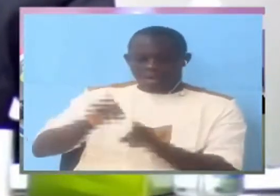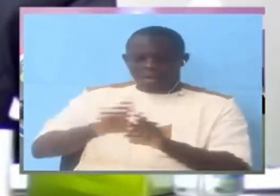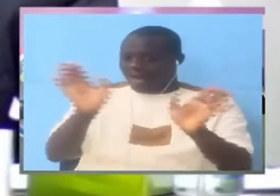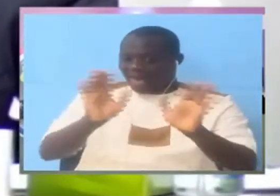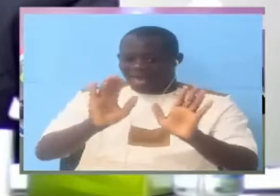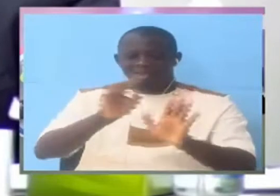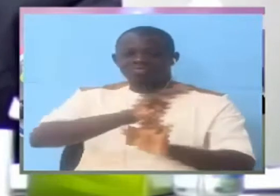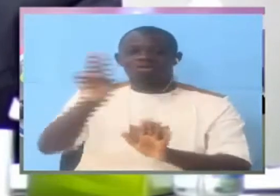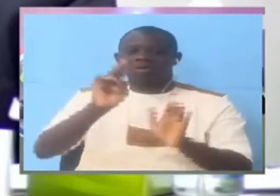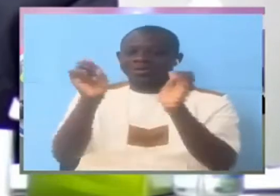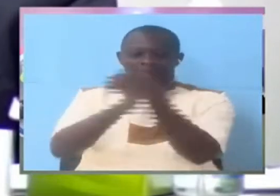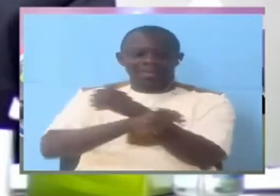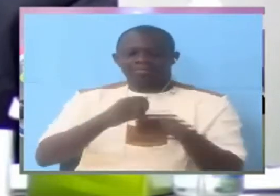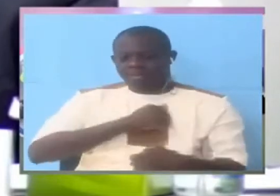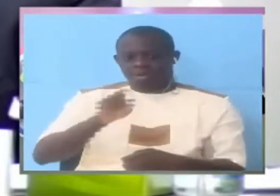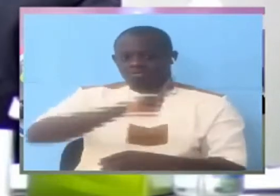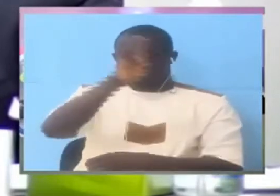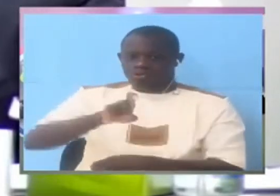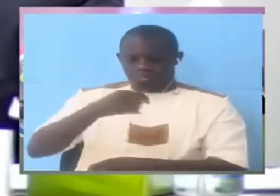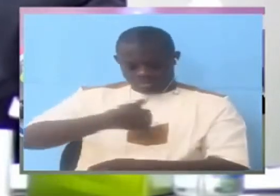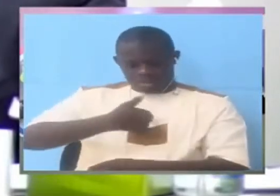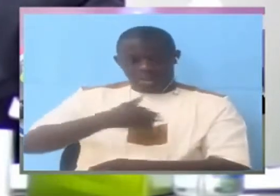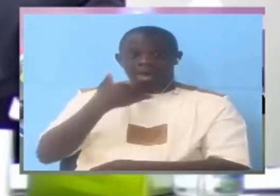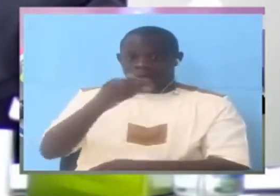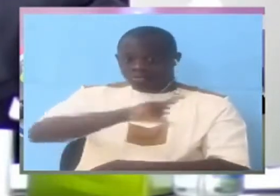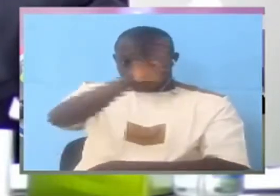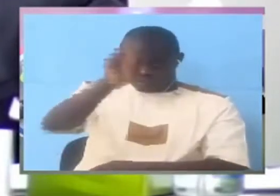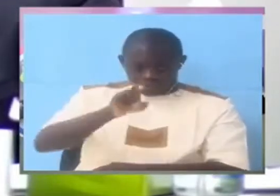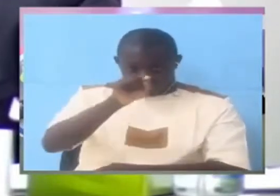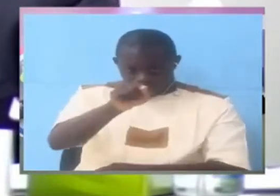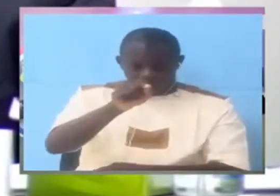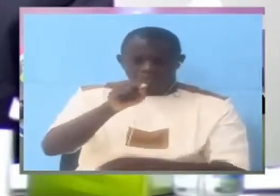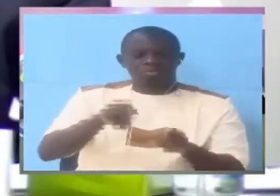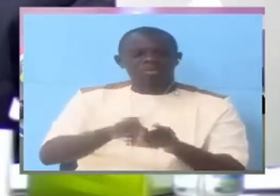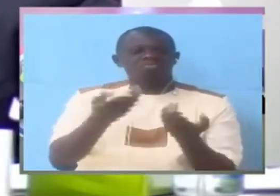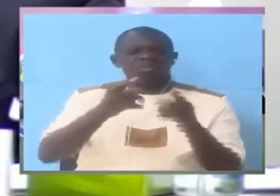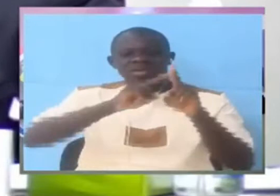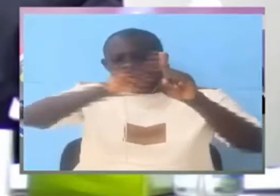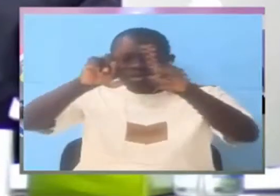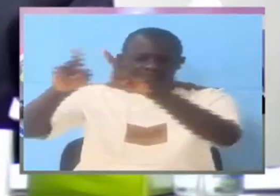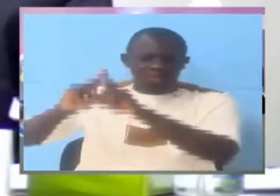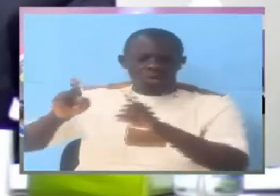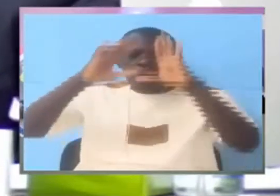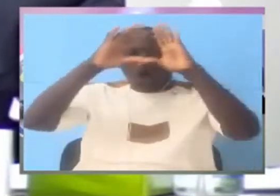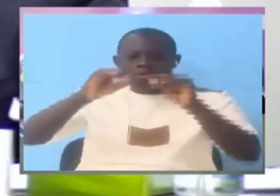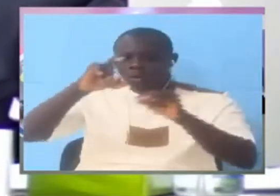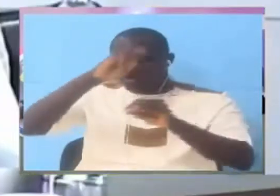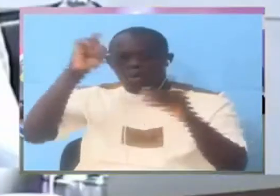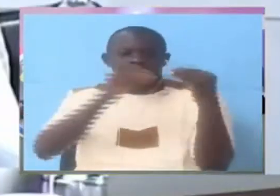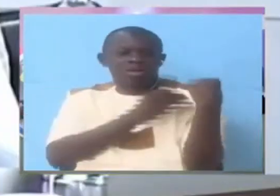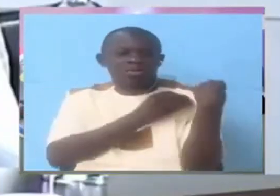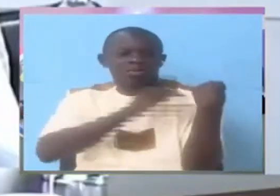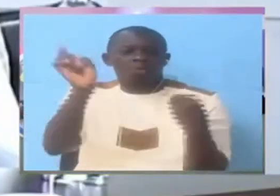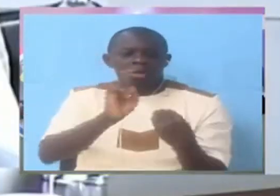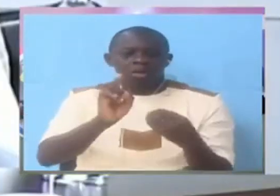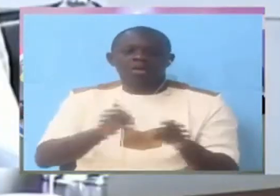My question is I asked you what were the functions of the various units in the NIA and you